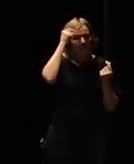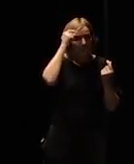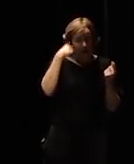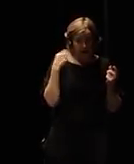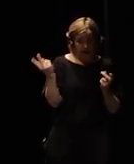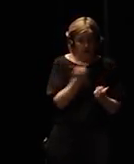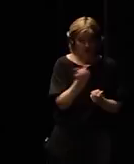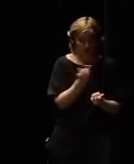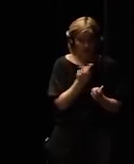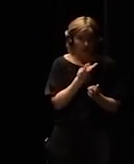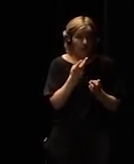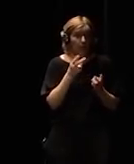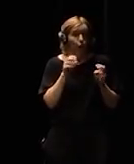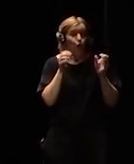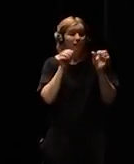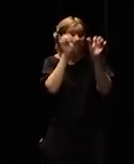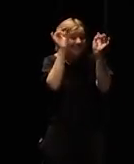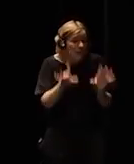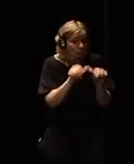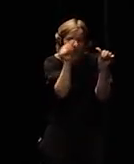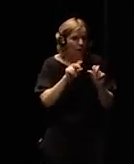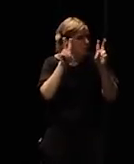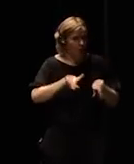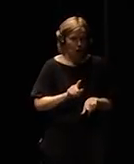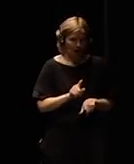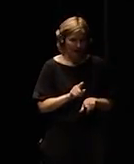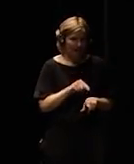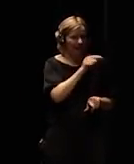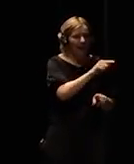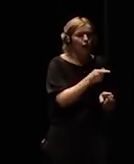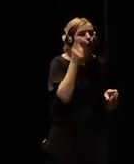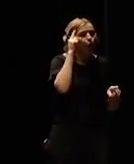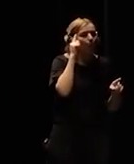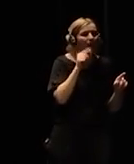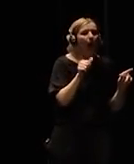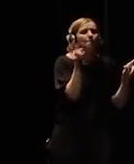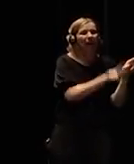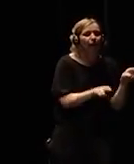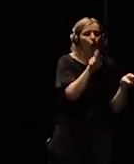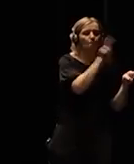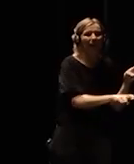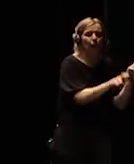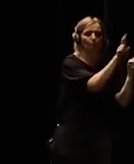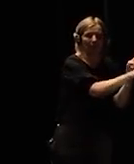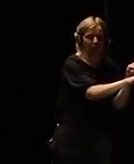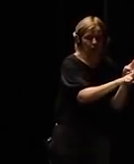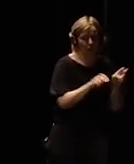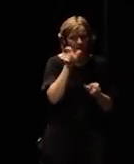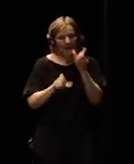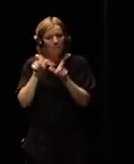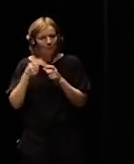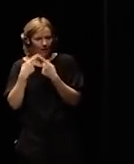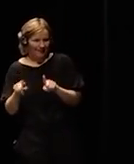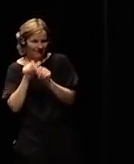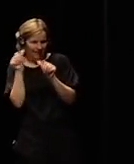they're learning from patterns that's not human at all and their thinking will never be human at least for the next 50 years